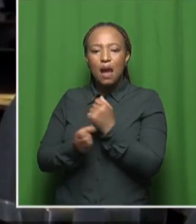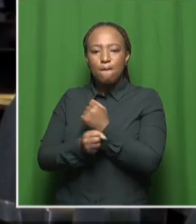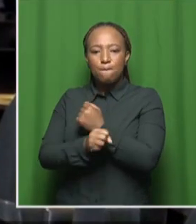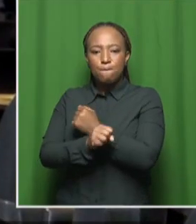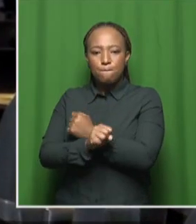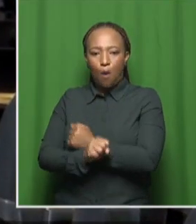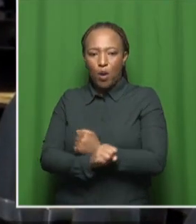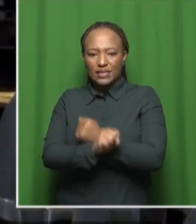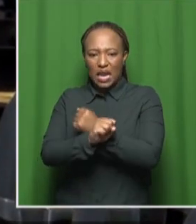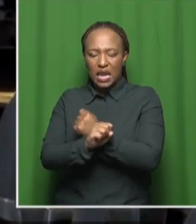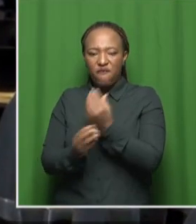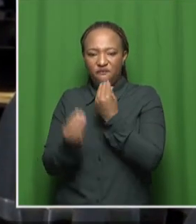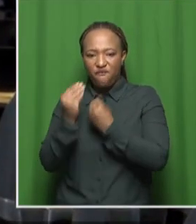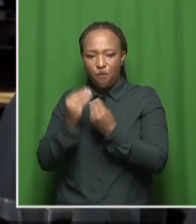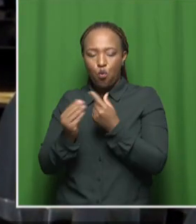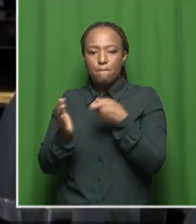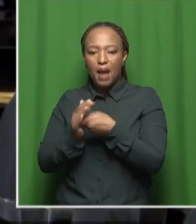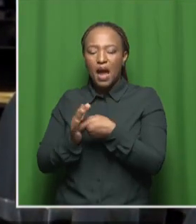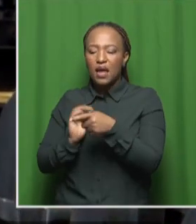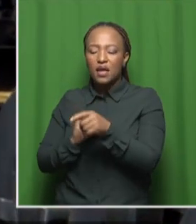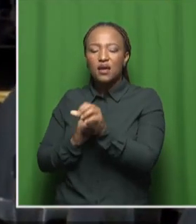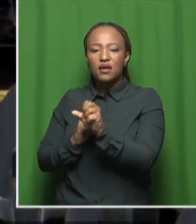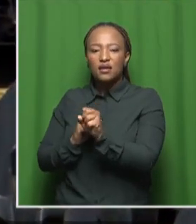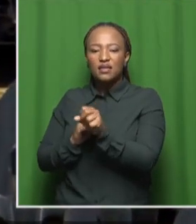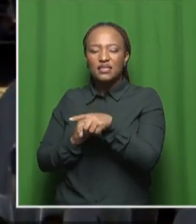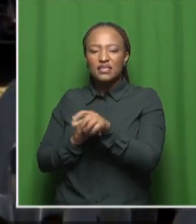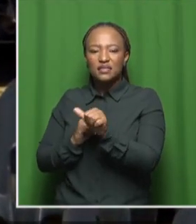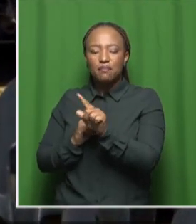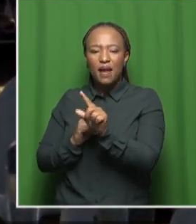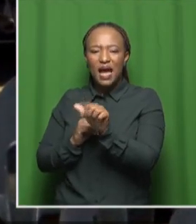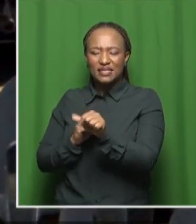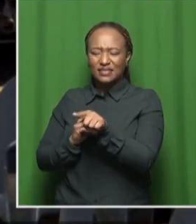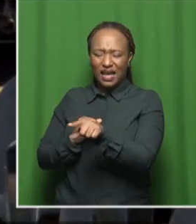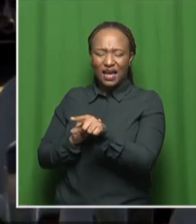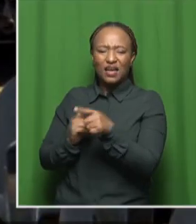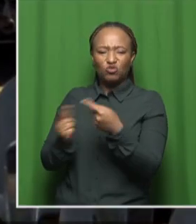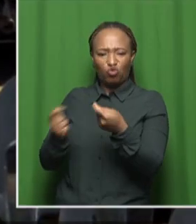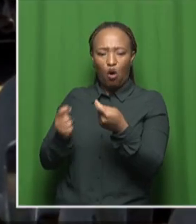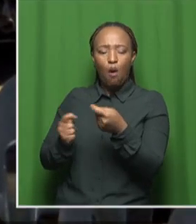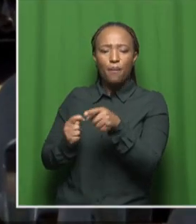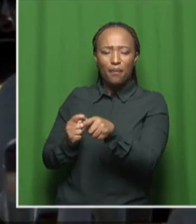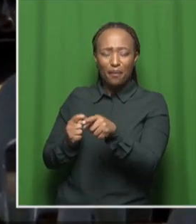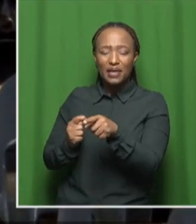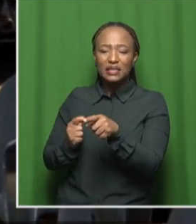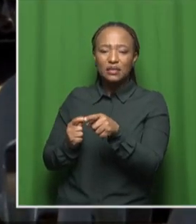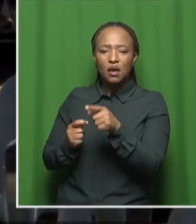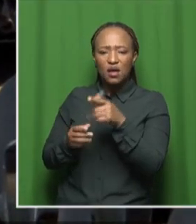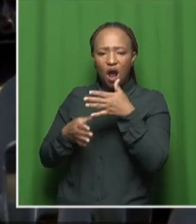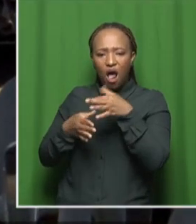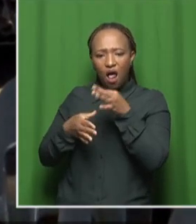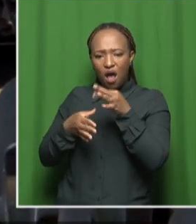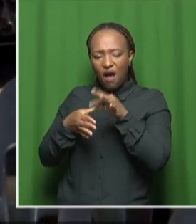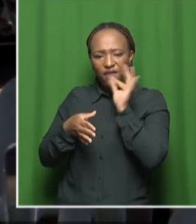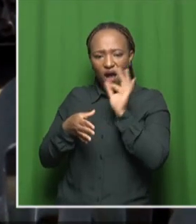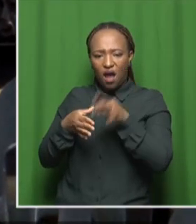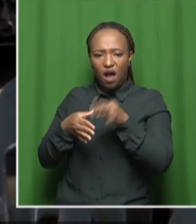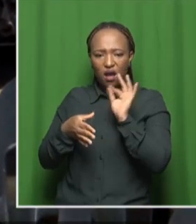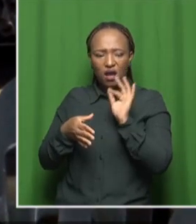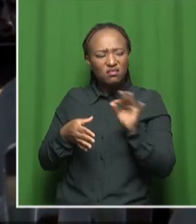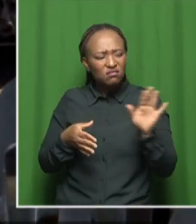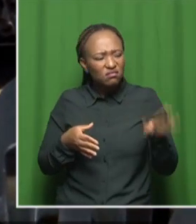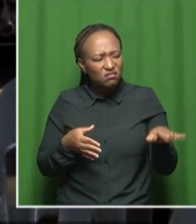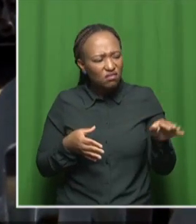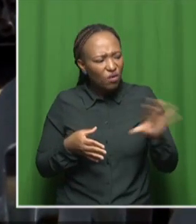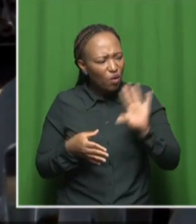food bought from a local spaza shop just around the corner here. Well, Lien, that is when she asked Njabuno if